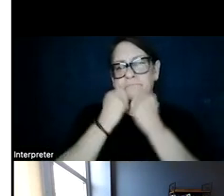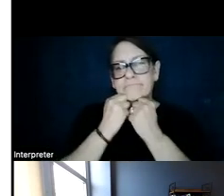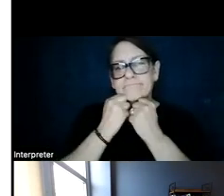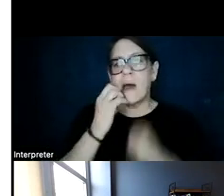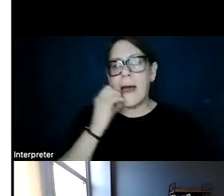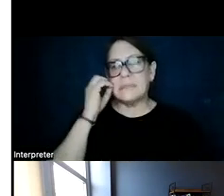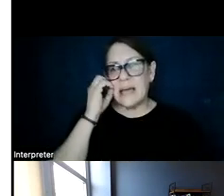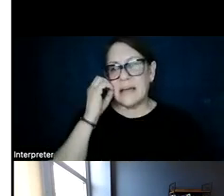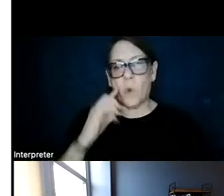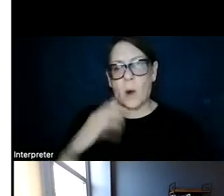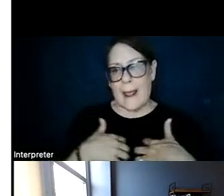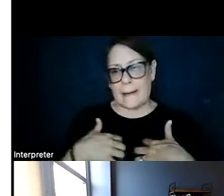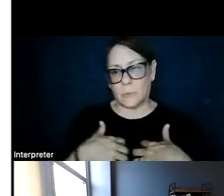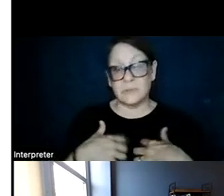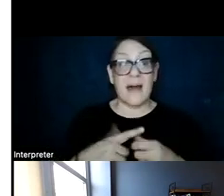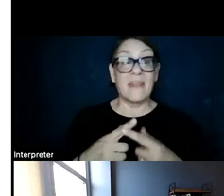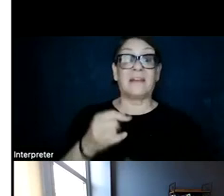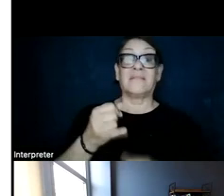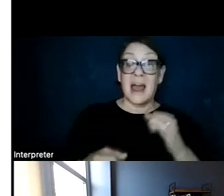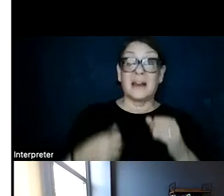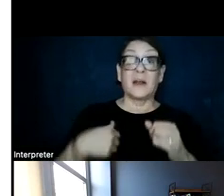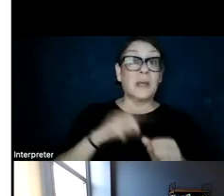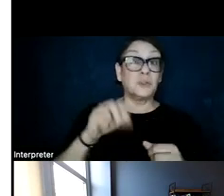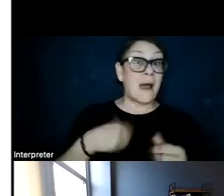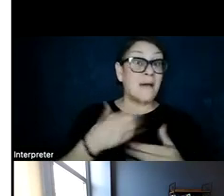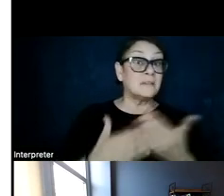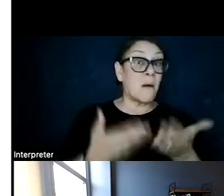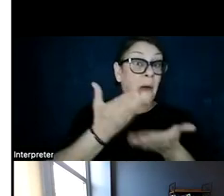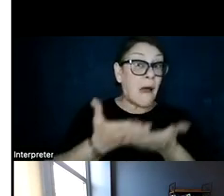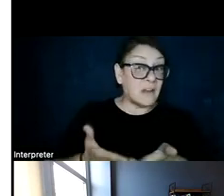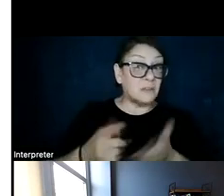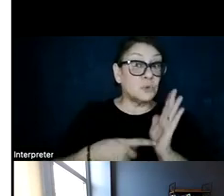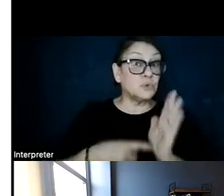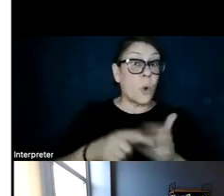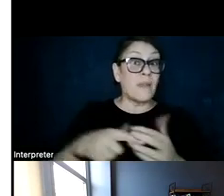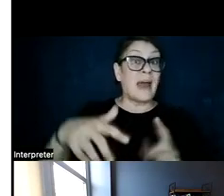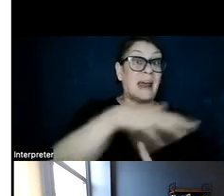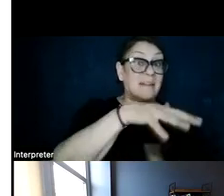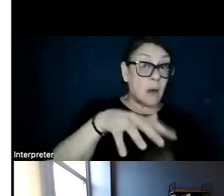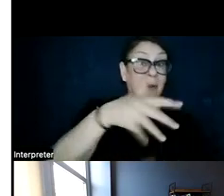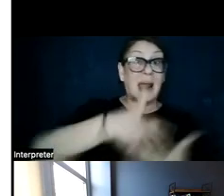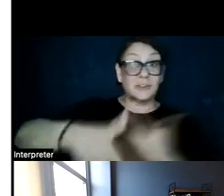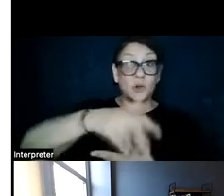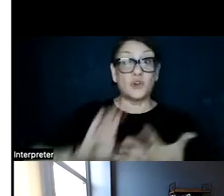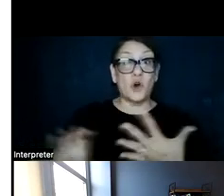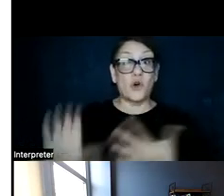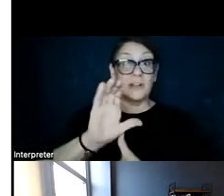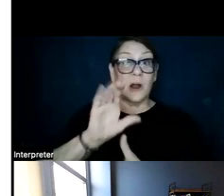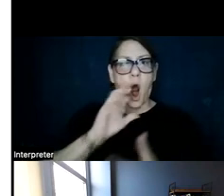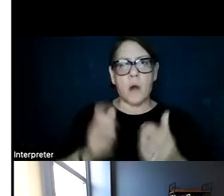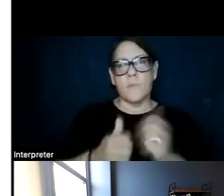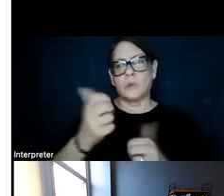And then finally, we have preliminary evidence to suggest that environmental and social criteria are largely synergistic.